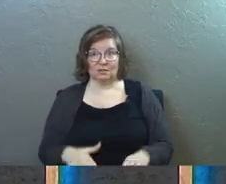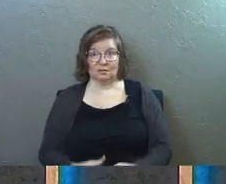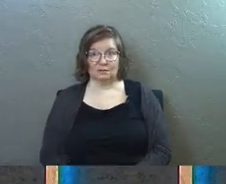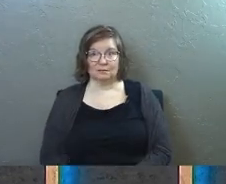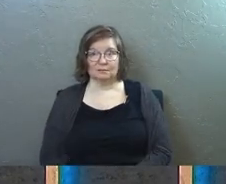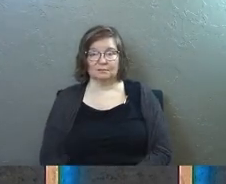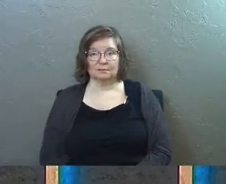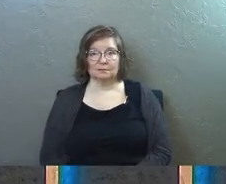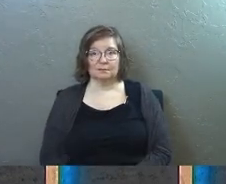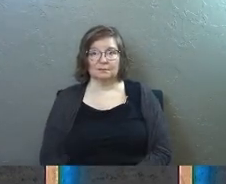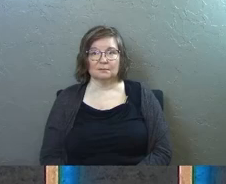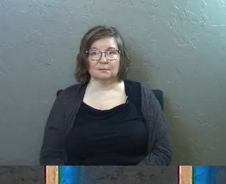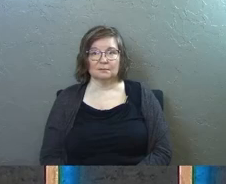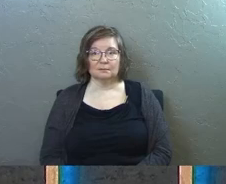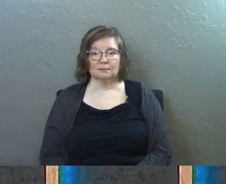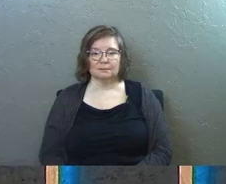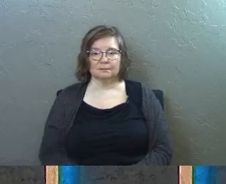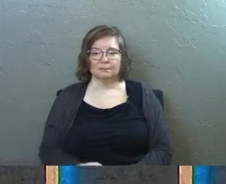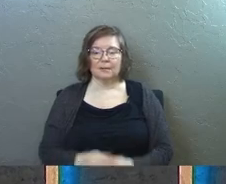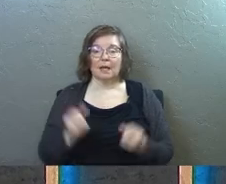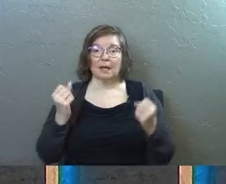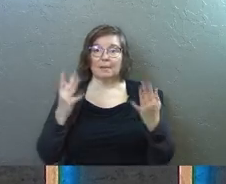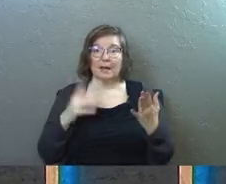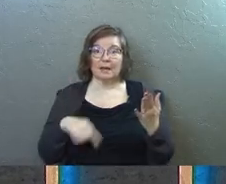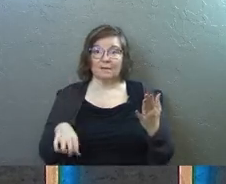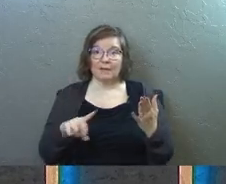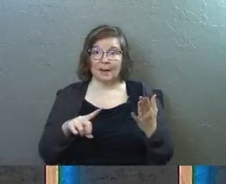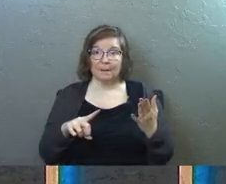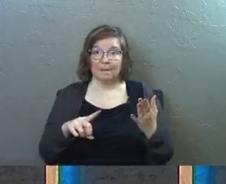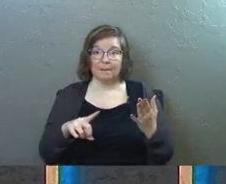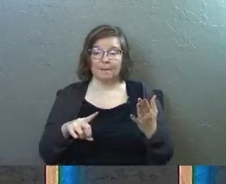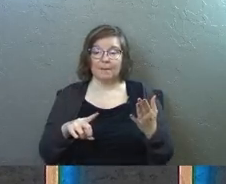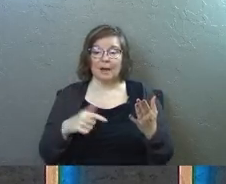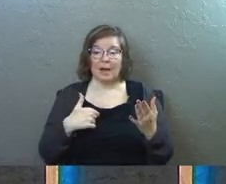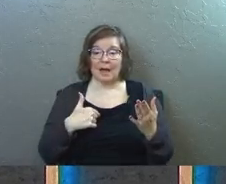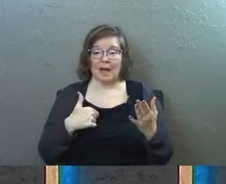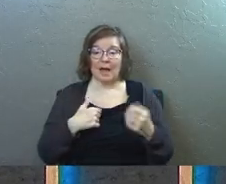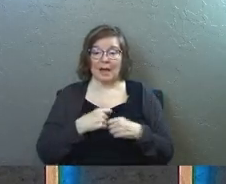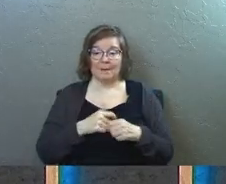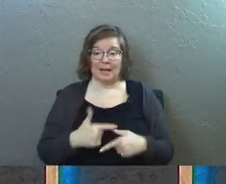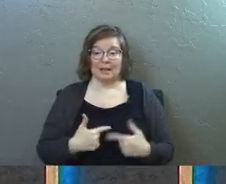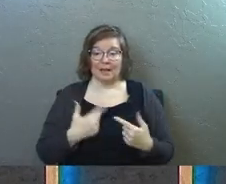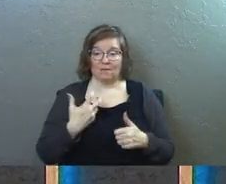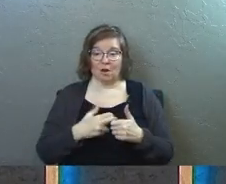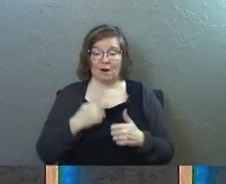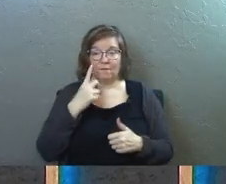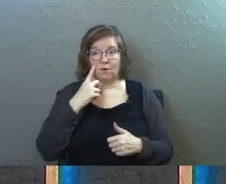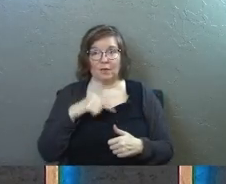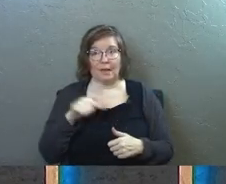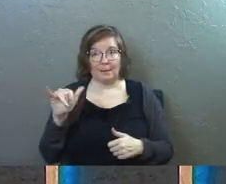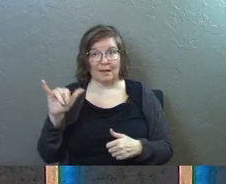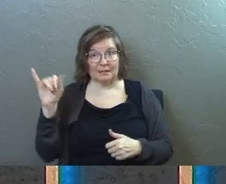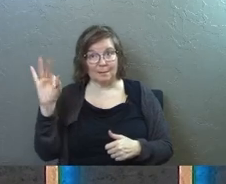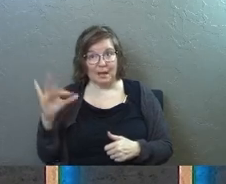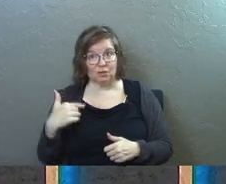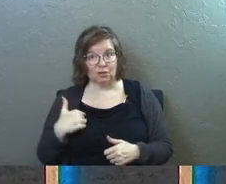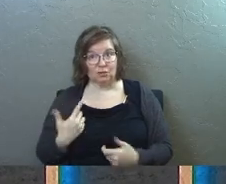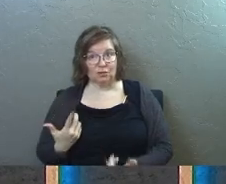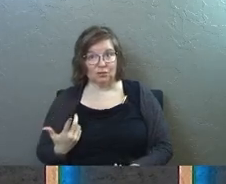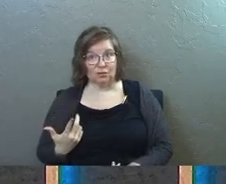and many of them I made life hard on them as a pastor